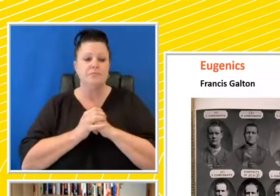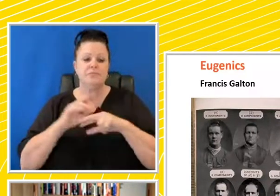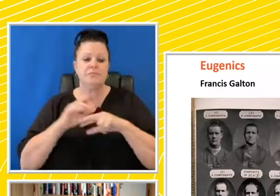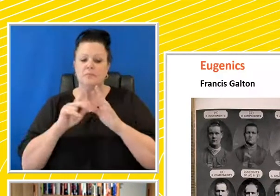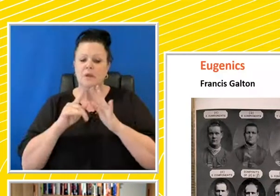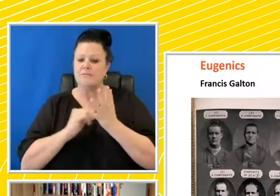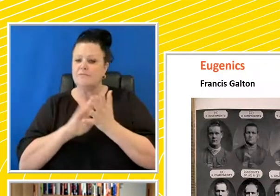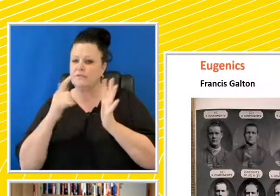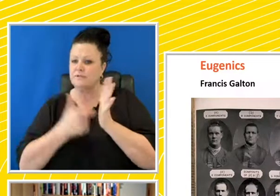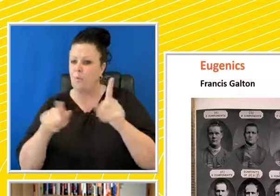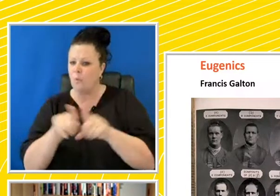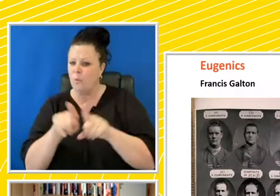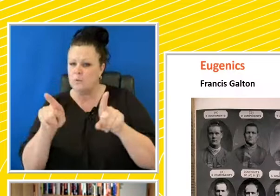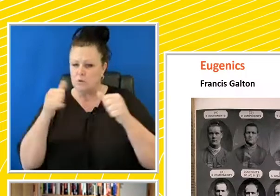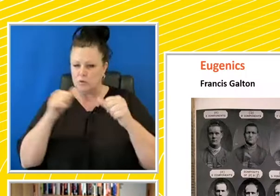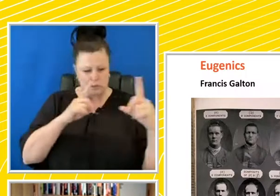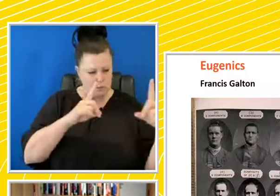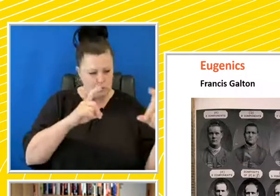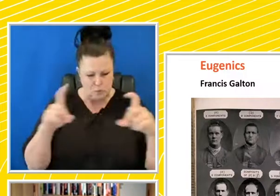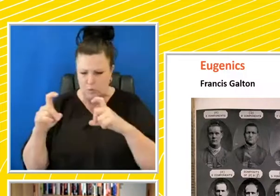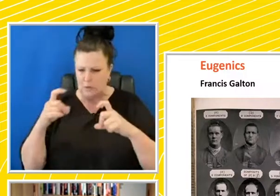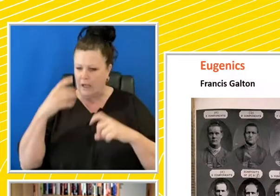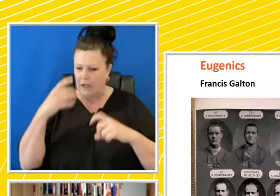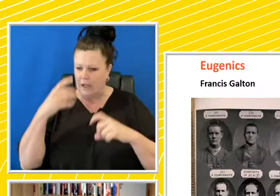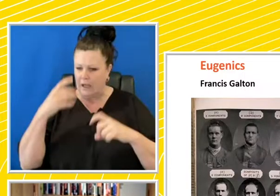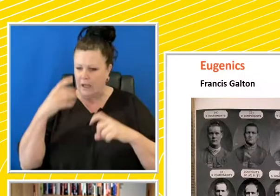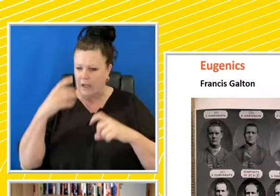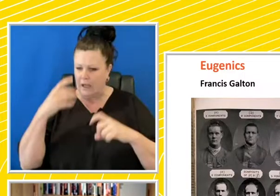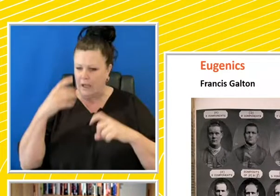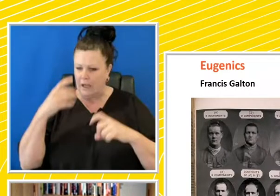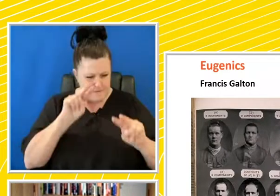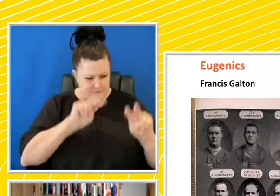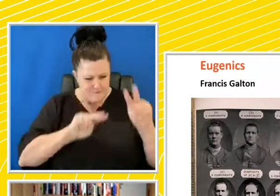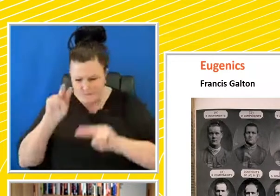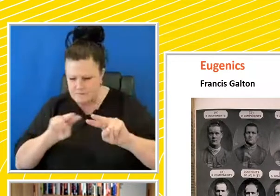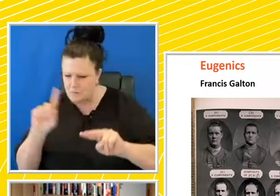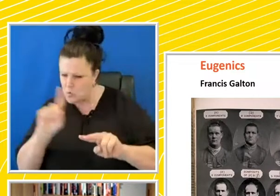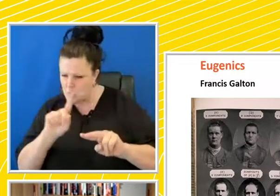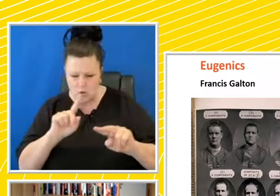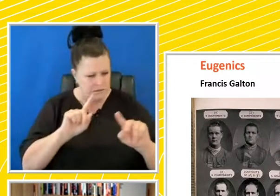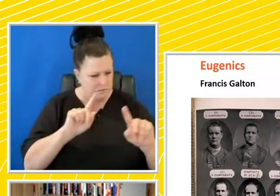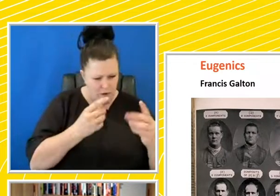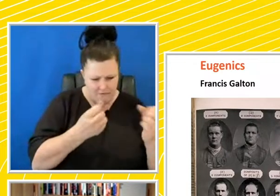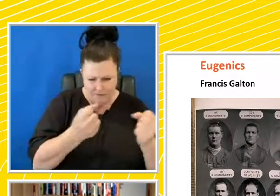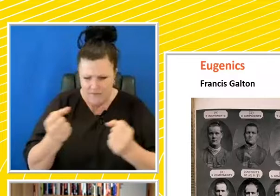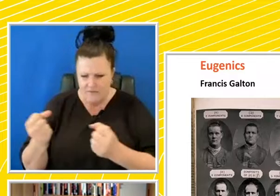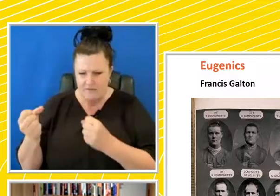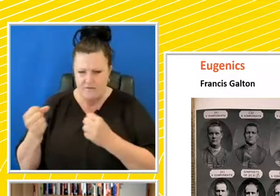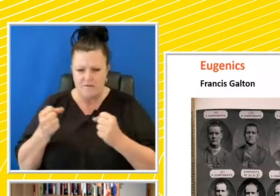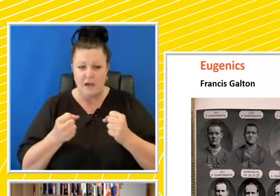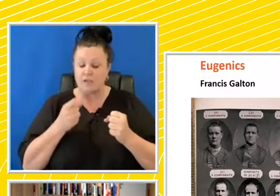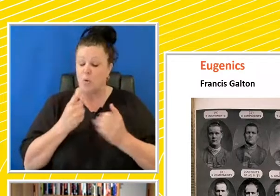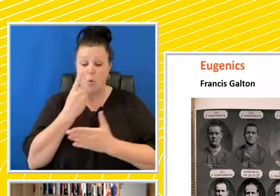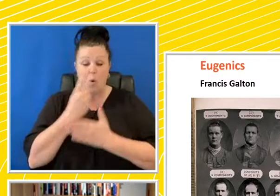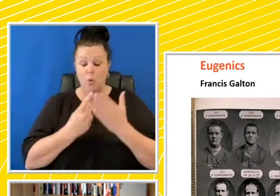camera to take photographs and look at the physical features of certain peoples and see what could be deduced from these. So this is all very